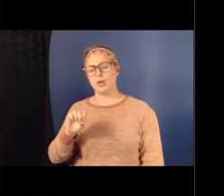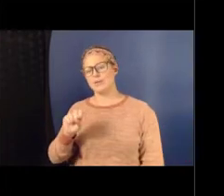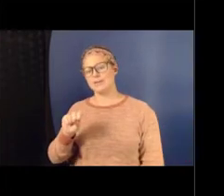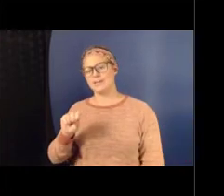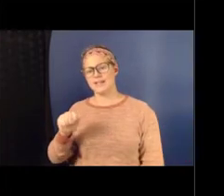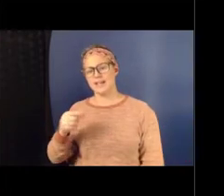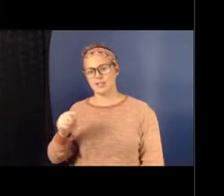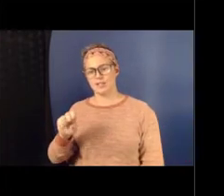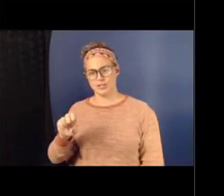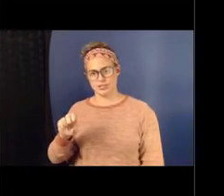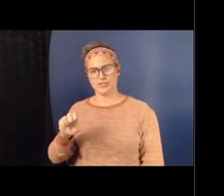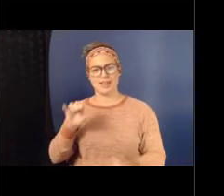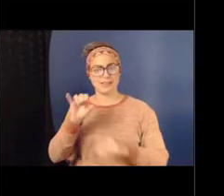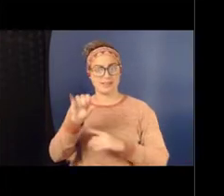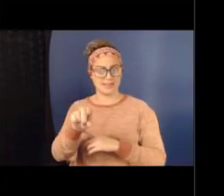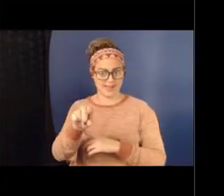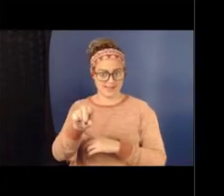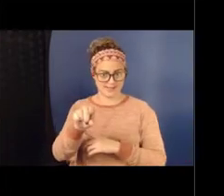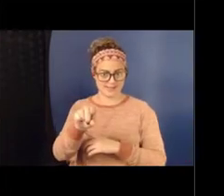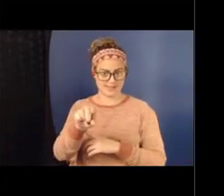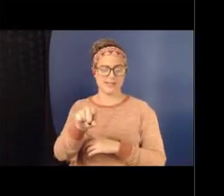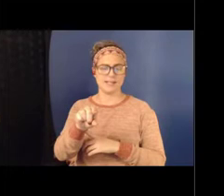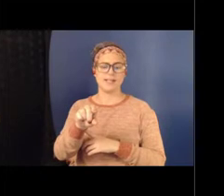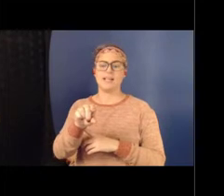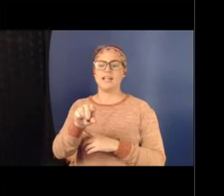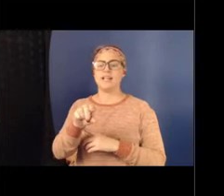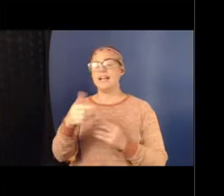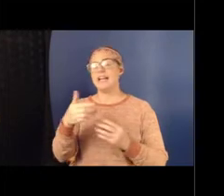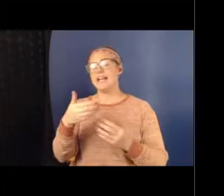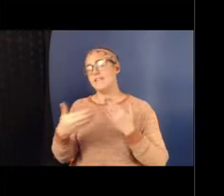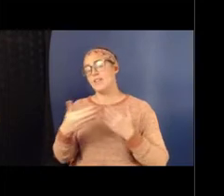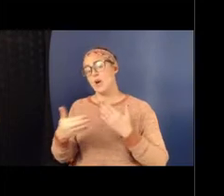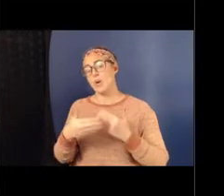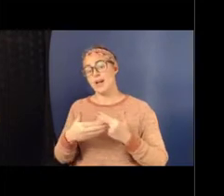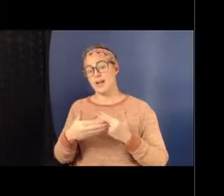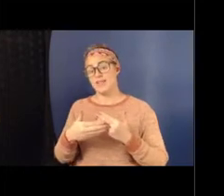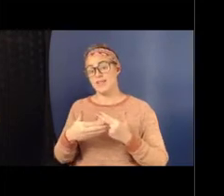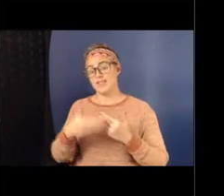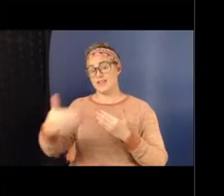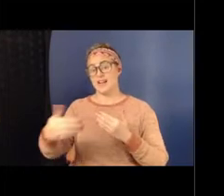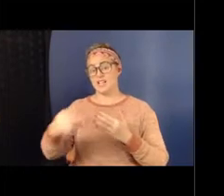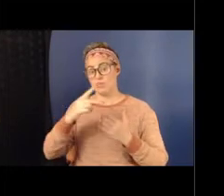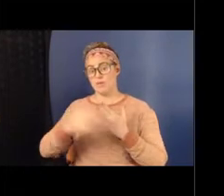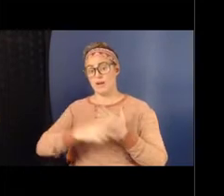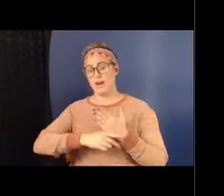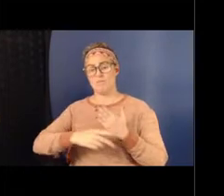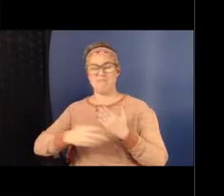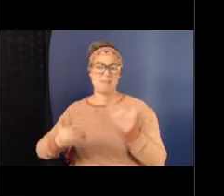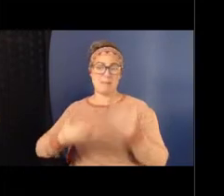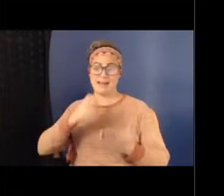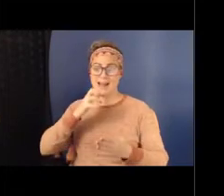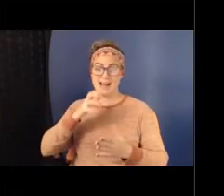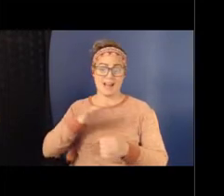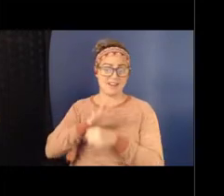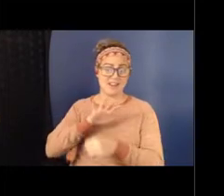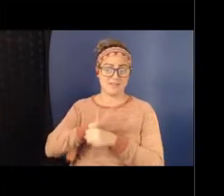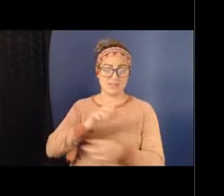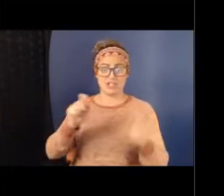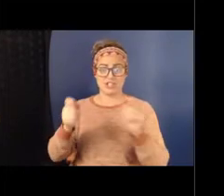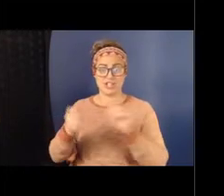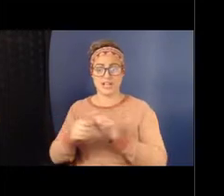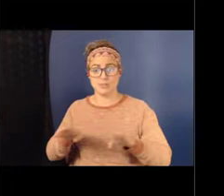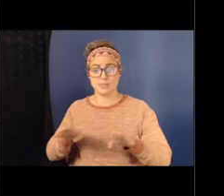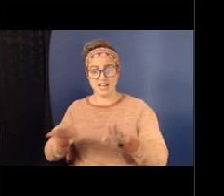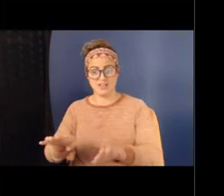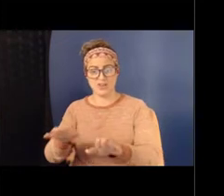know, succession program may not be enough to change behaviors among the general population. But